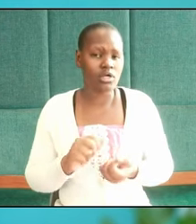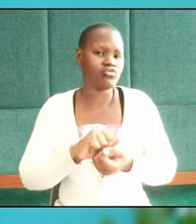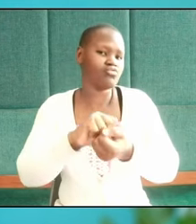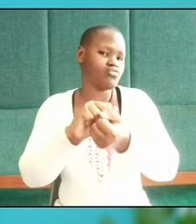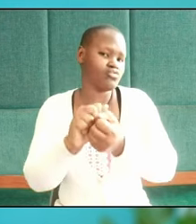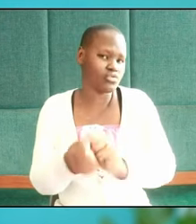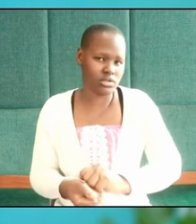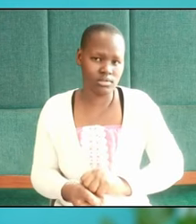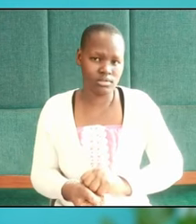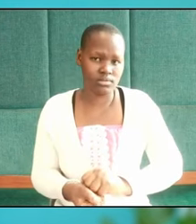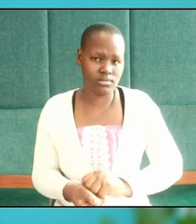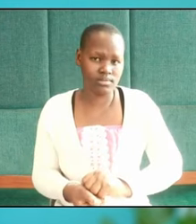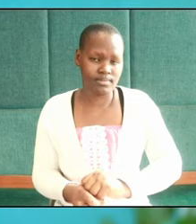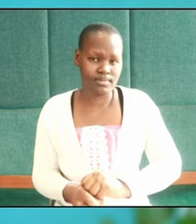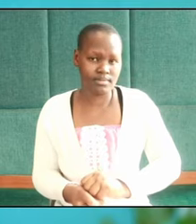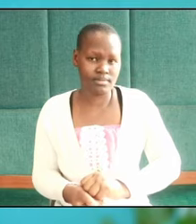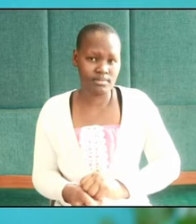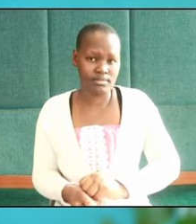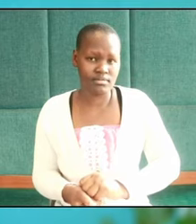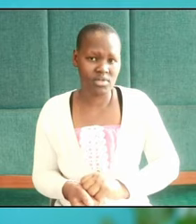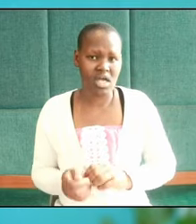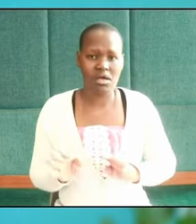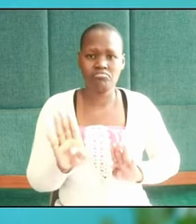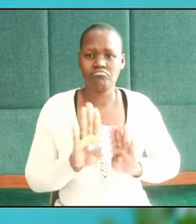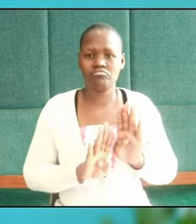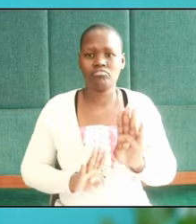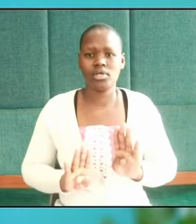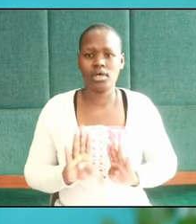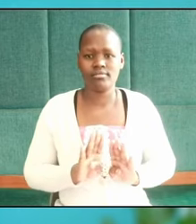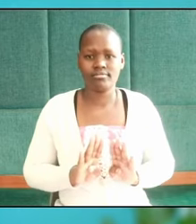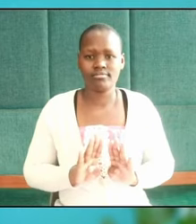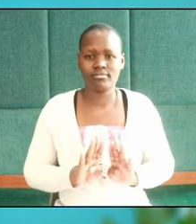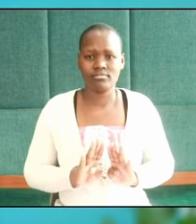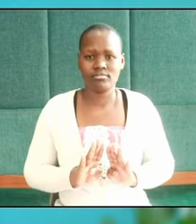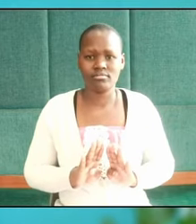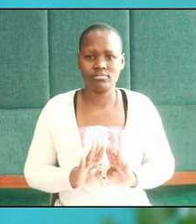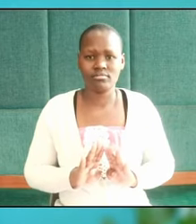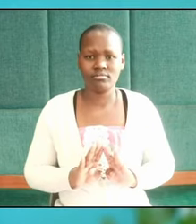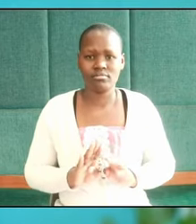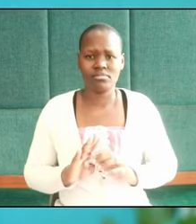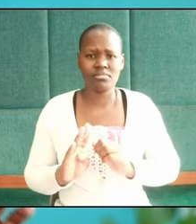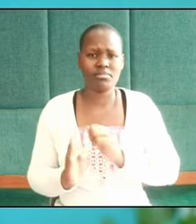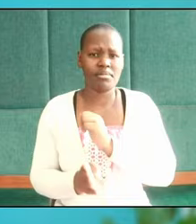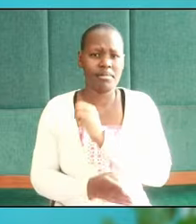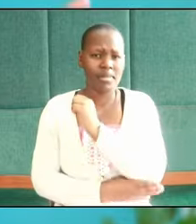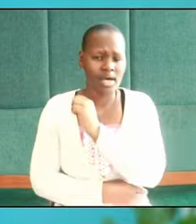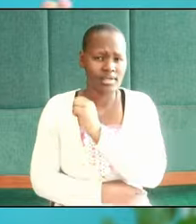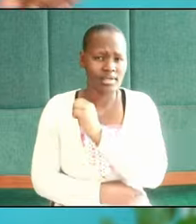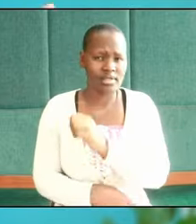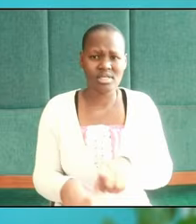completely and behaved in Dashban, just like